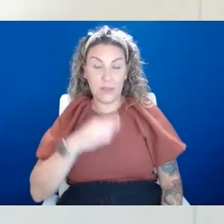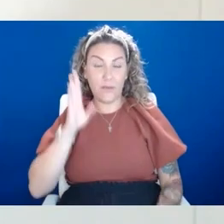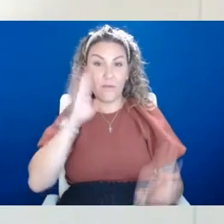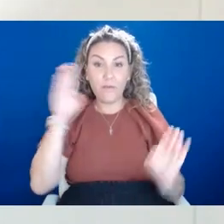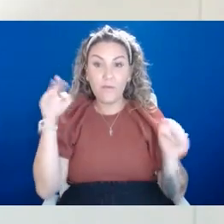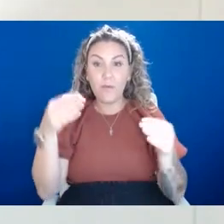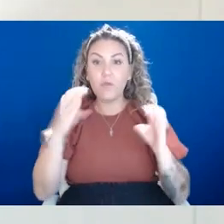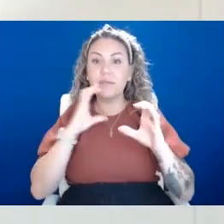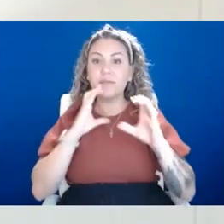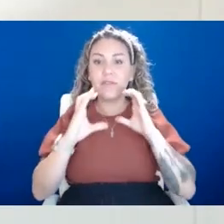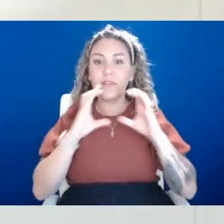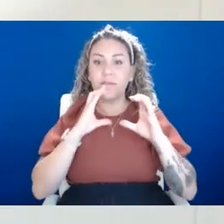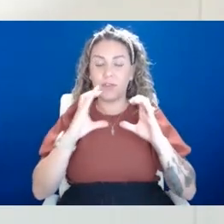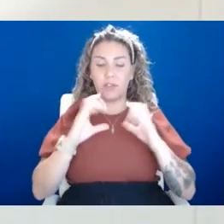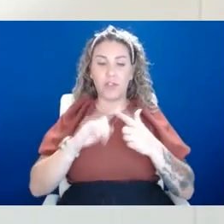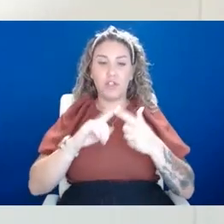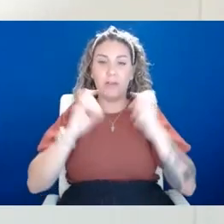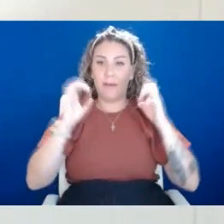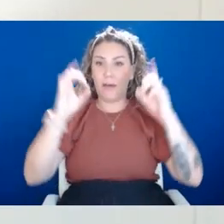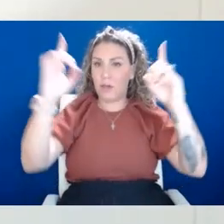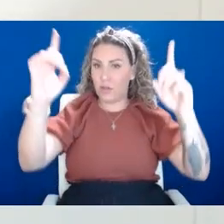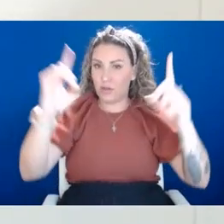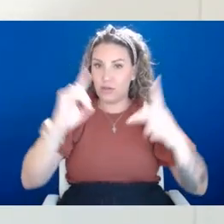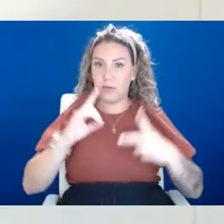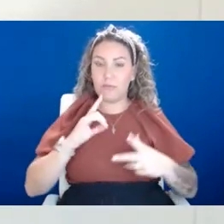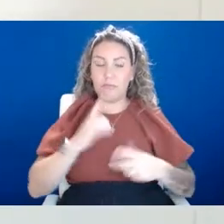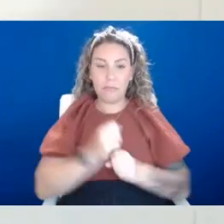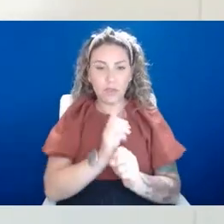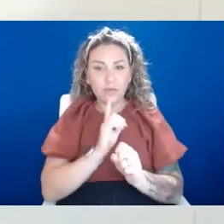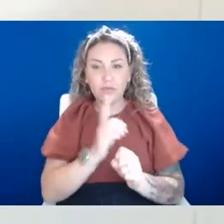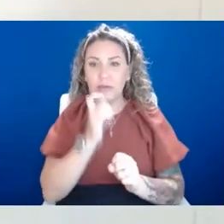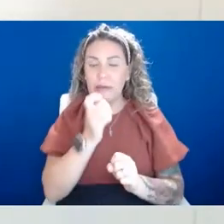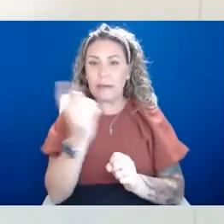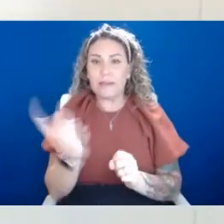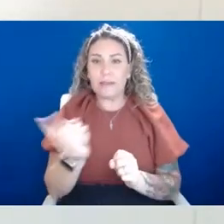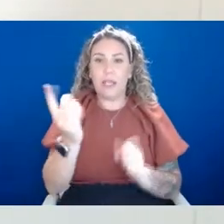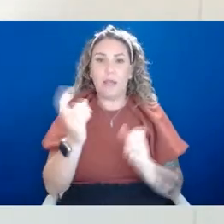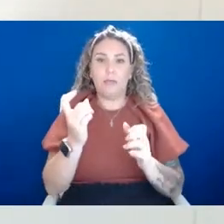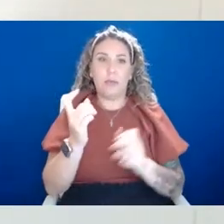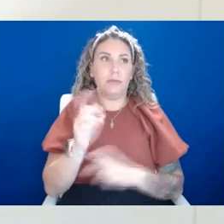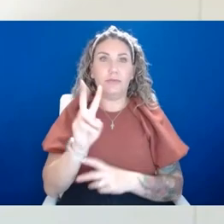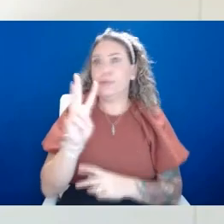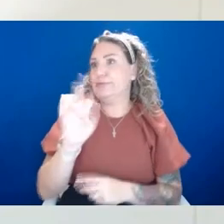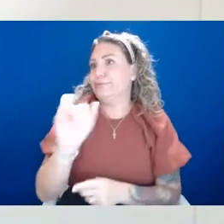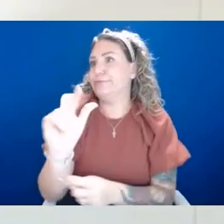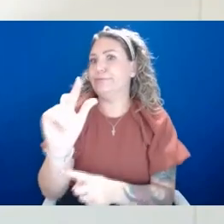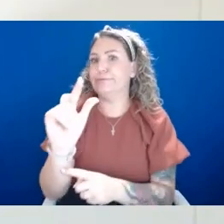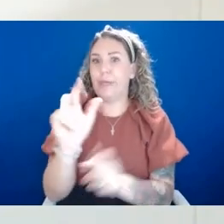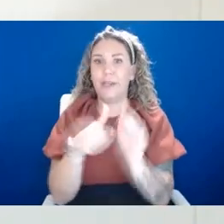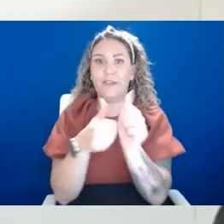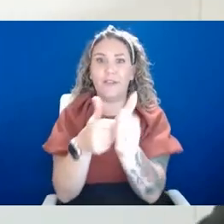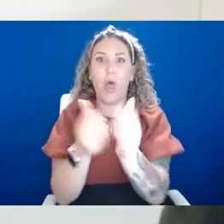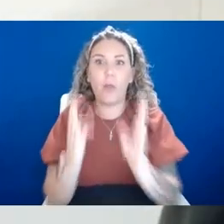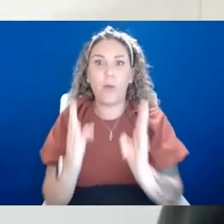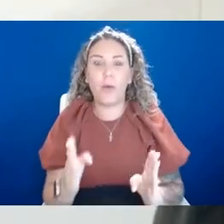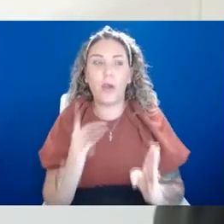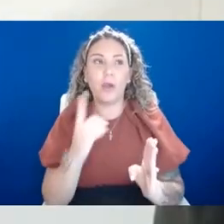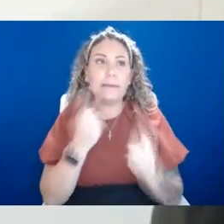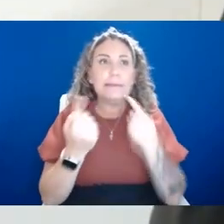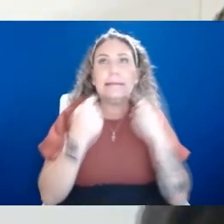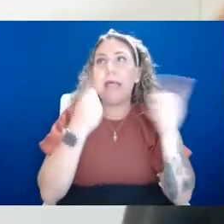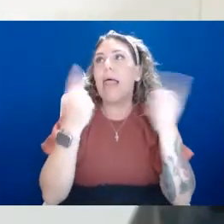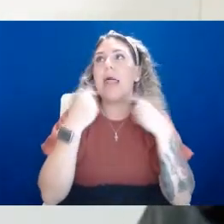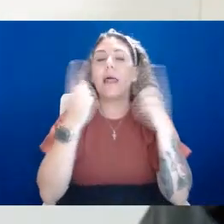the education to make sure that we're not having someone with a 2 million follower, just saying whatever, and